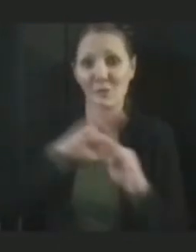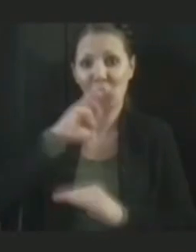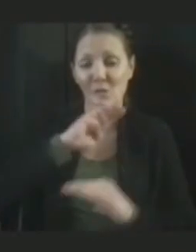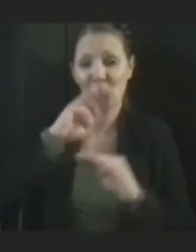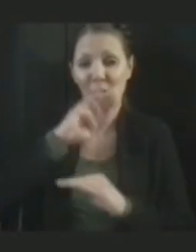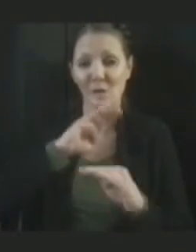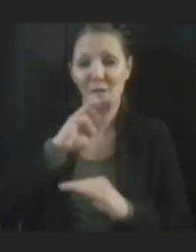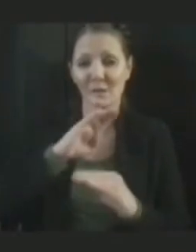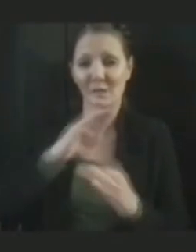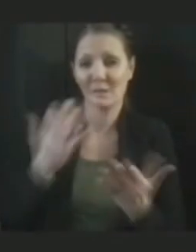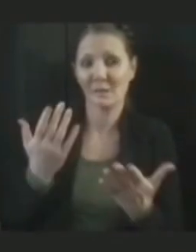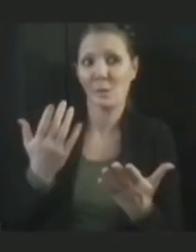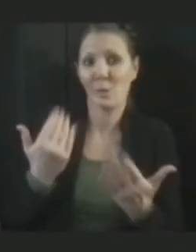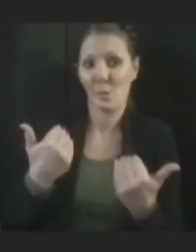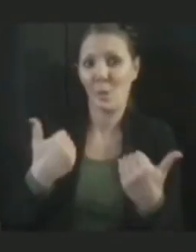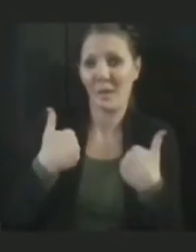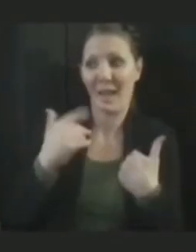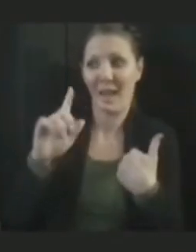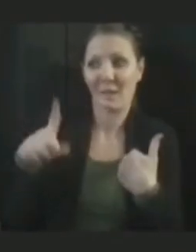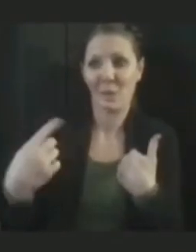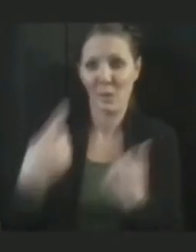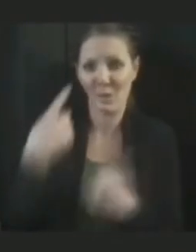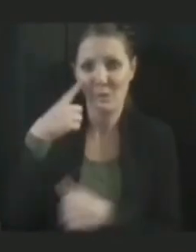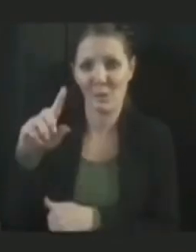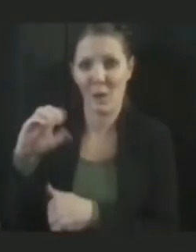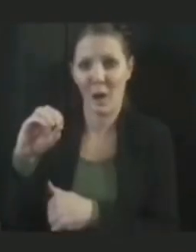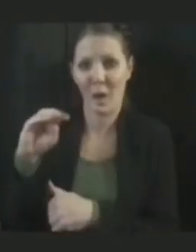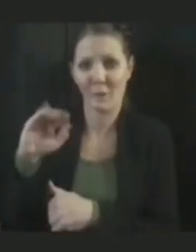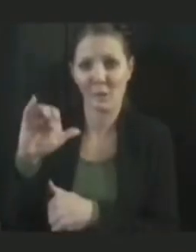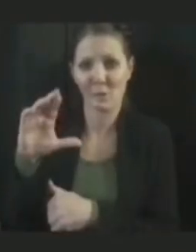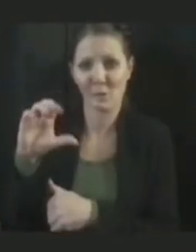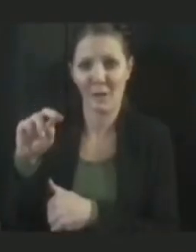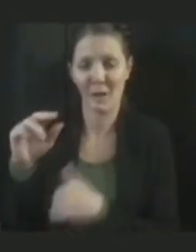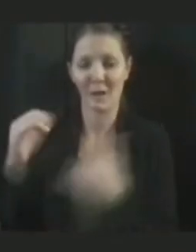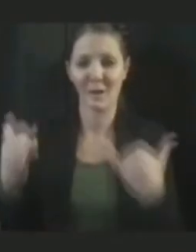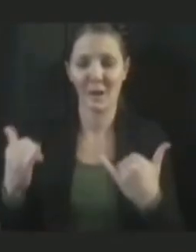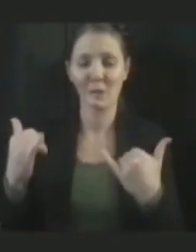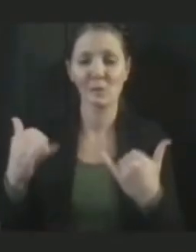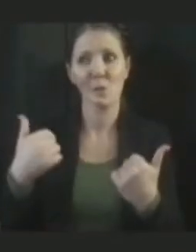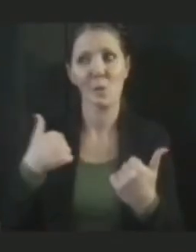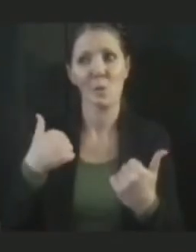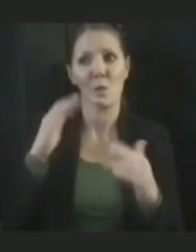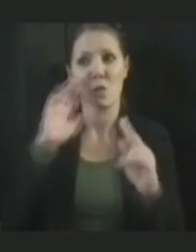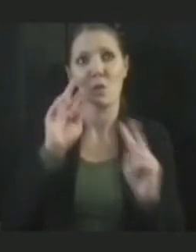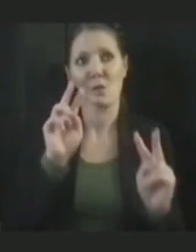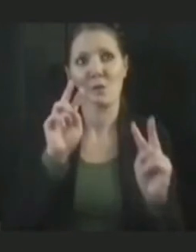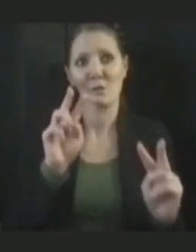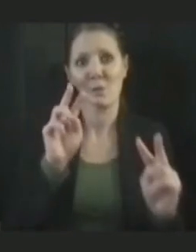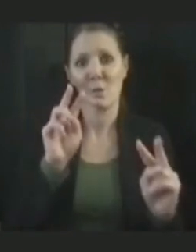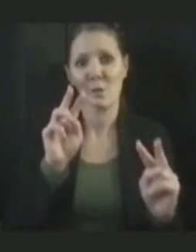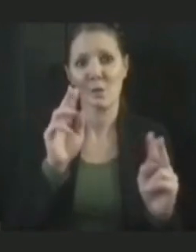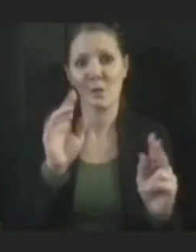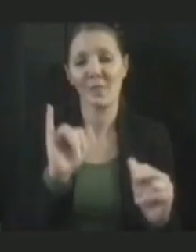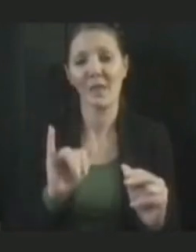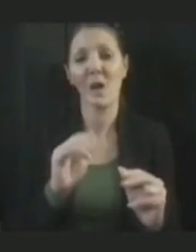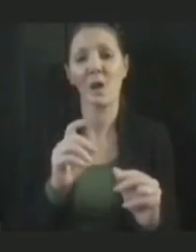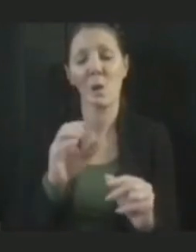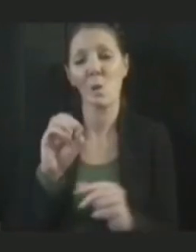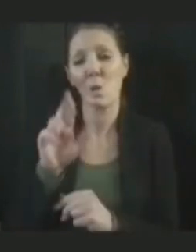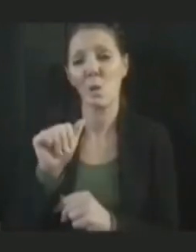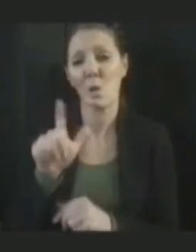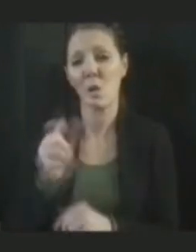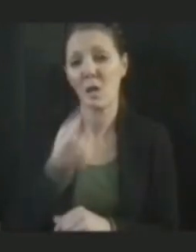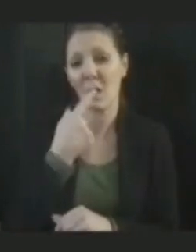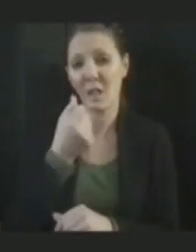we have now for Omicron. And so we're looking forward to the oral antivirals also.